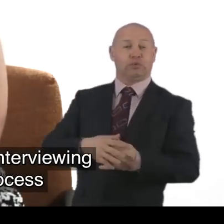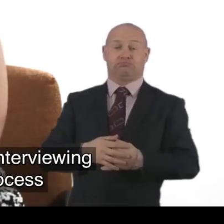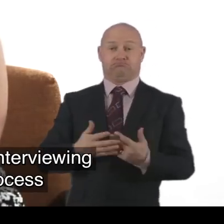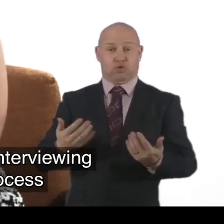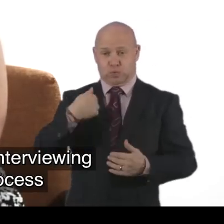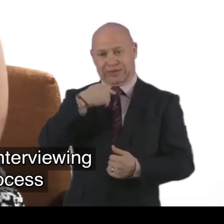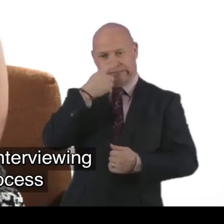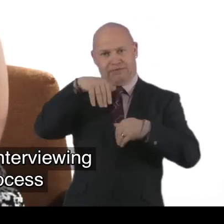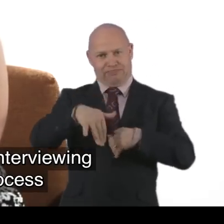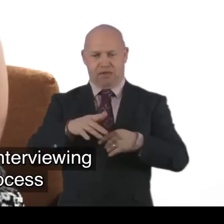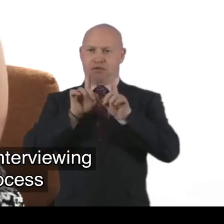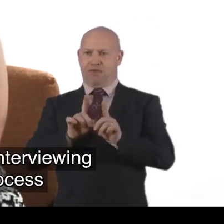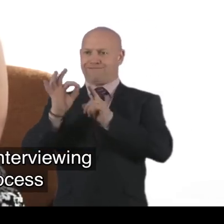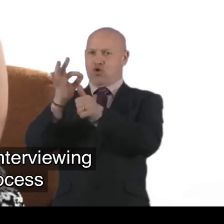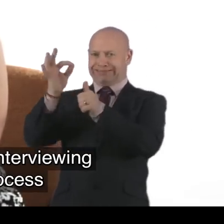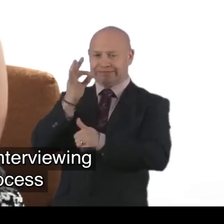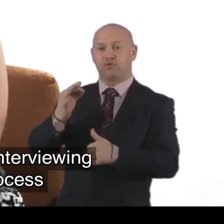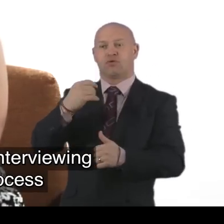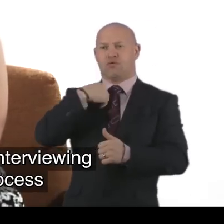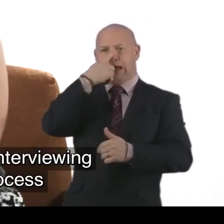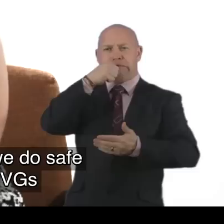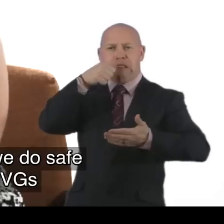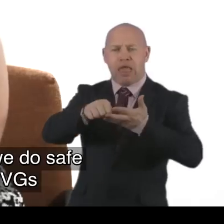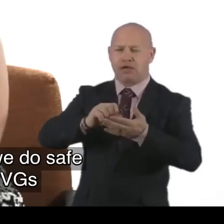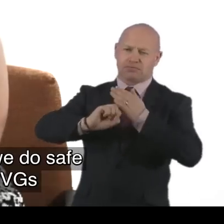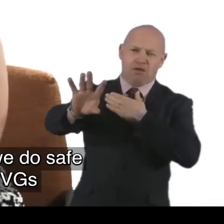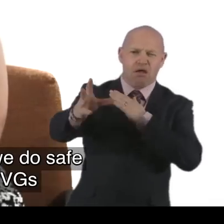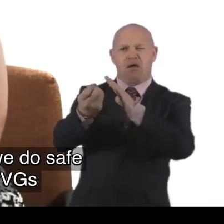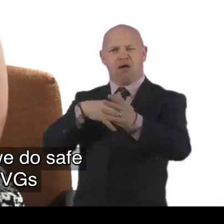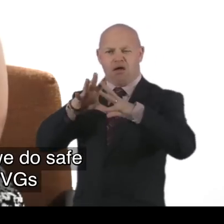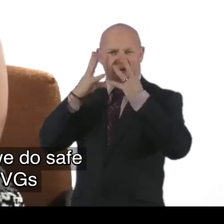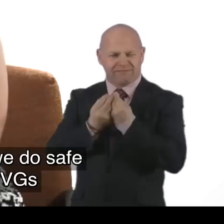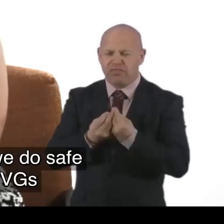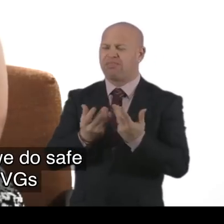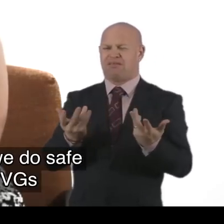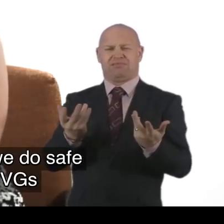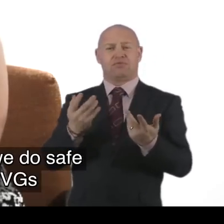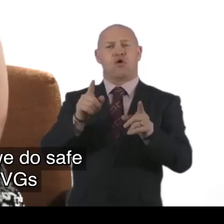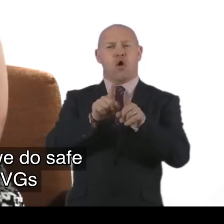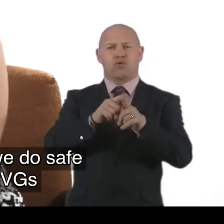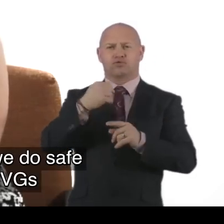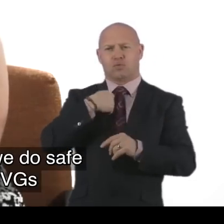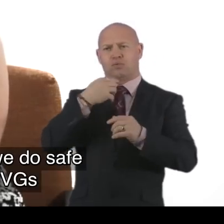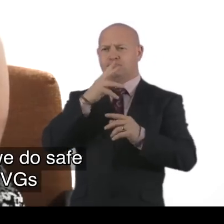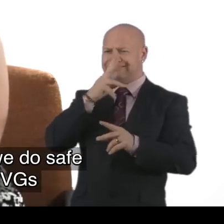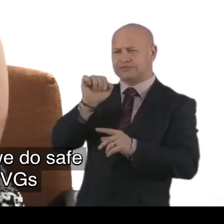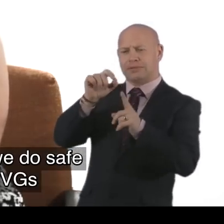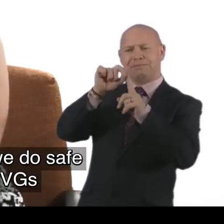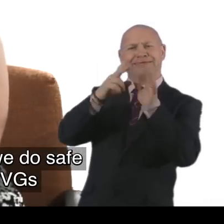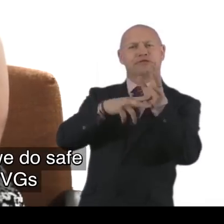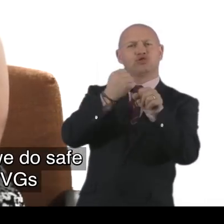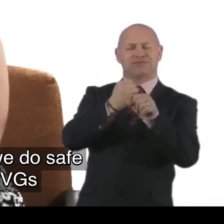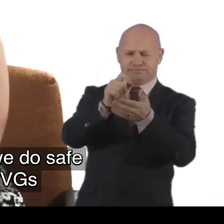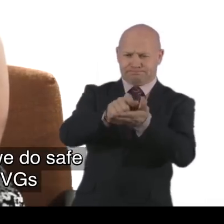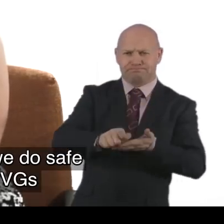venues for interviewing. We can be there at the interview process. We do all the letter, background letter writing. We also do safety